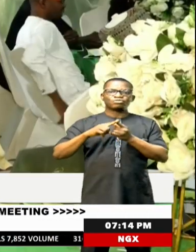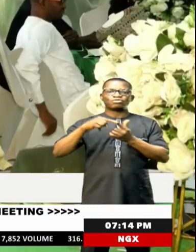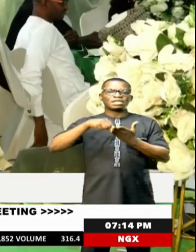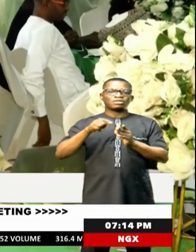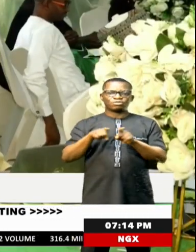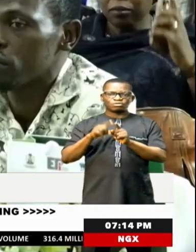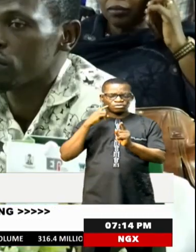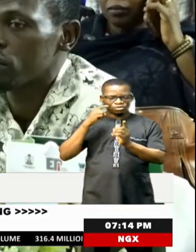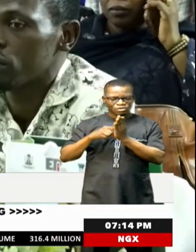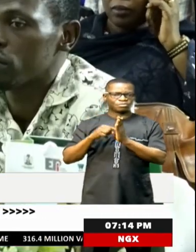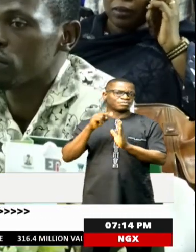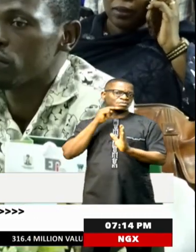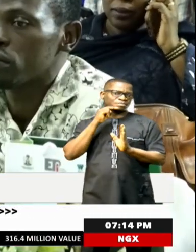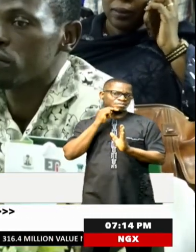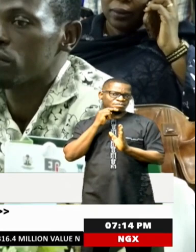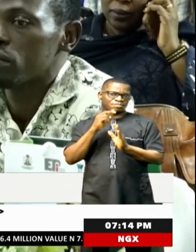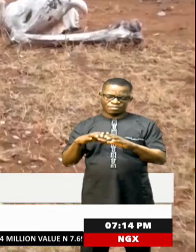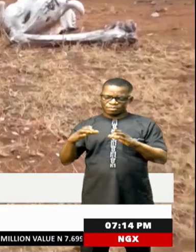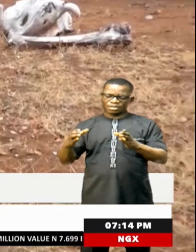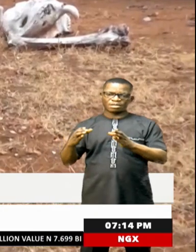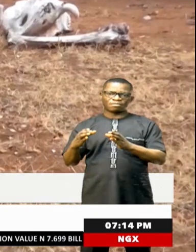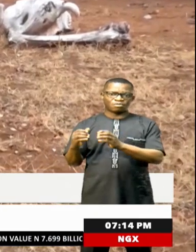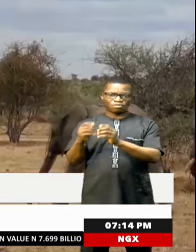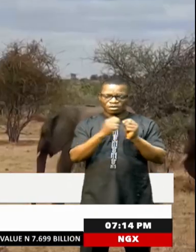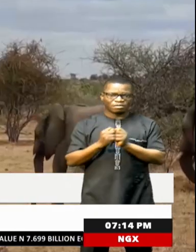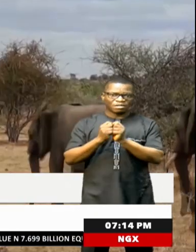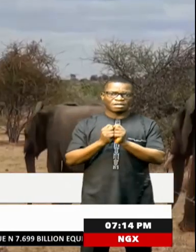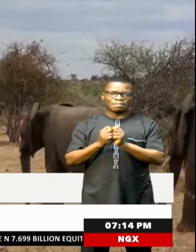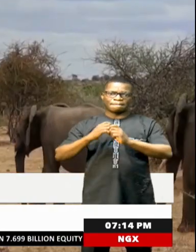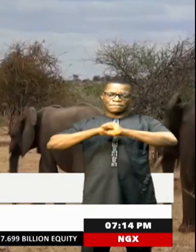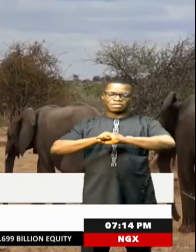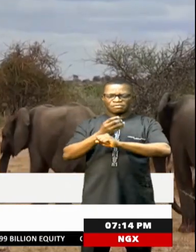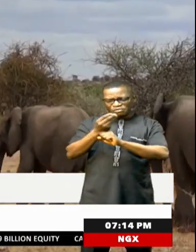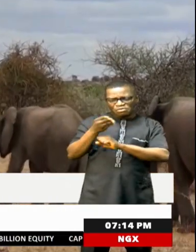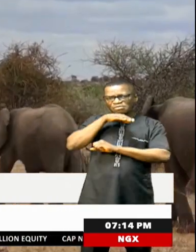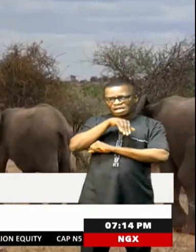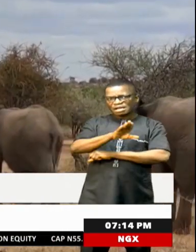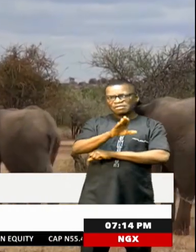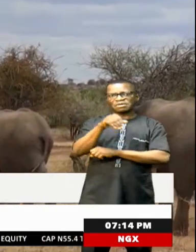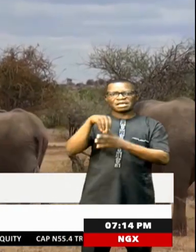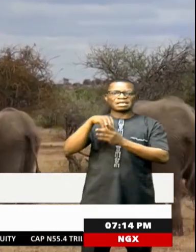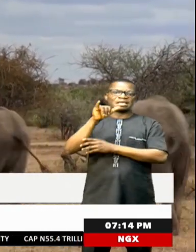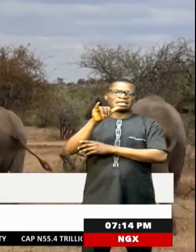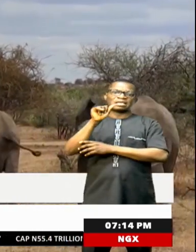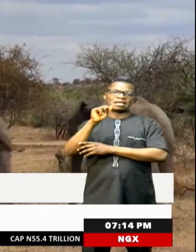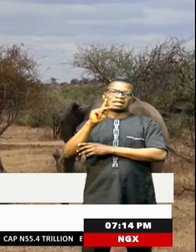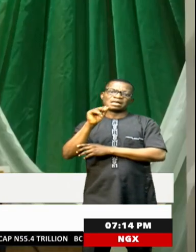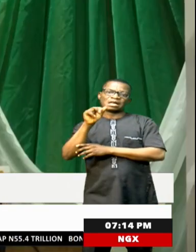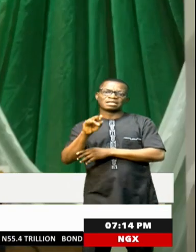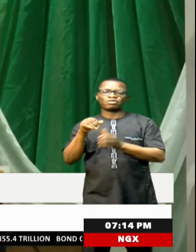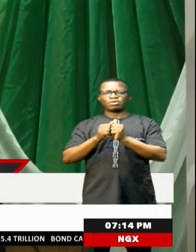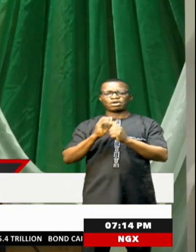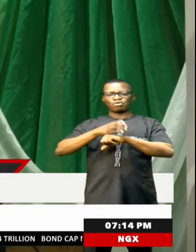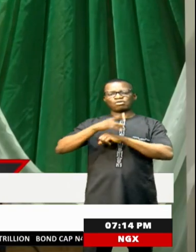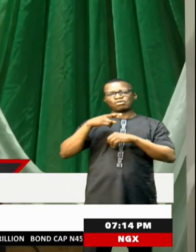conserve Nigeria's efforts to collectively protect the few elephants left in both Yankari and Cross River State's reserves. We